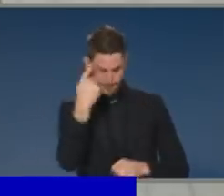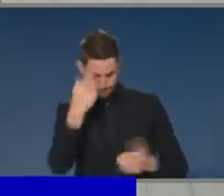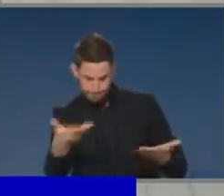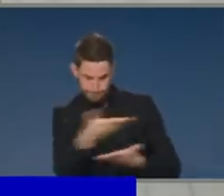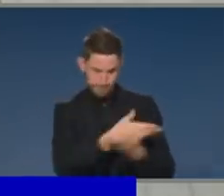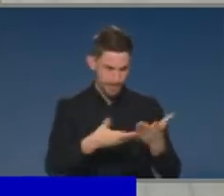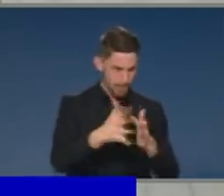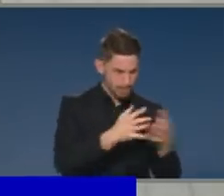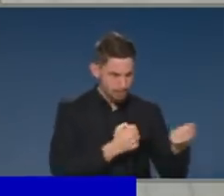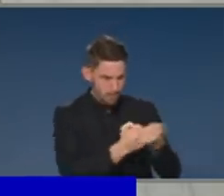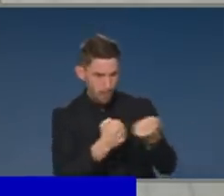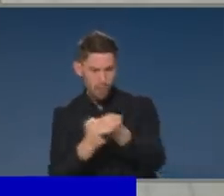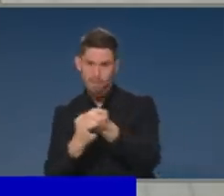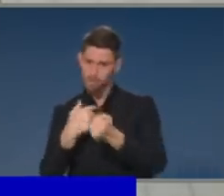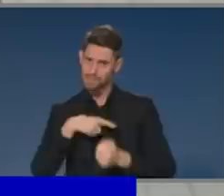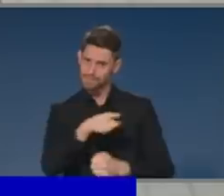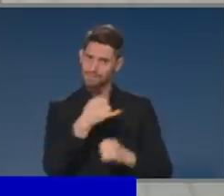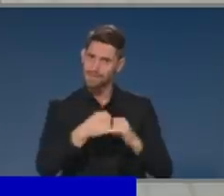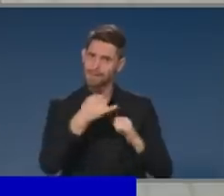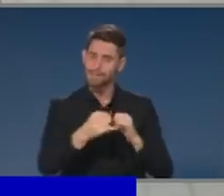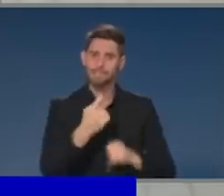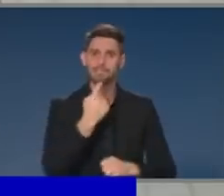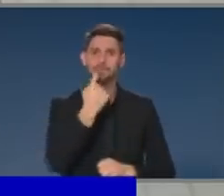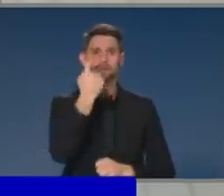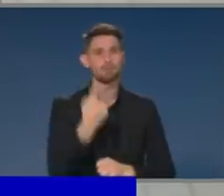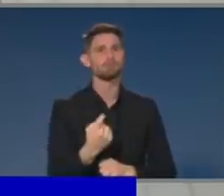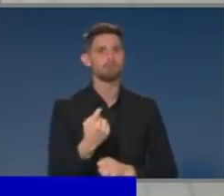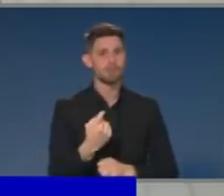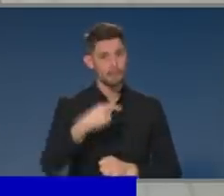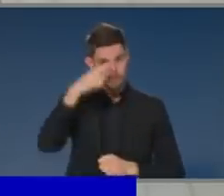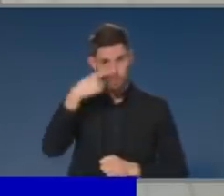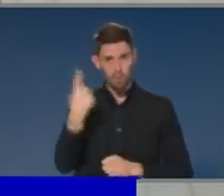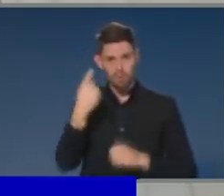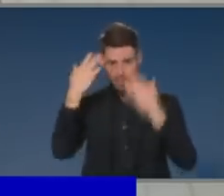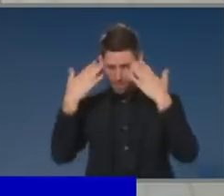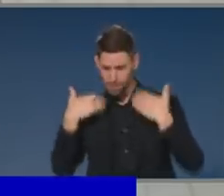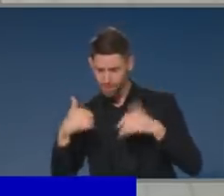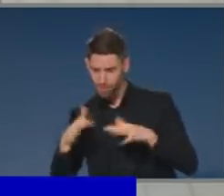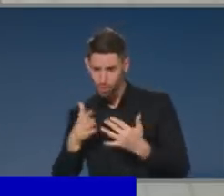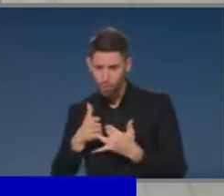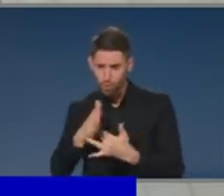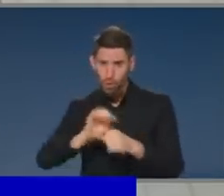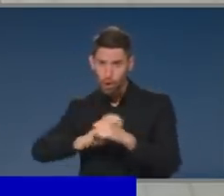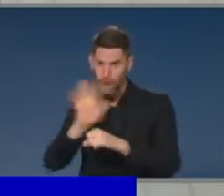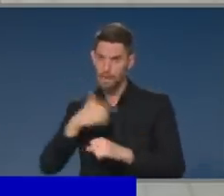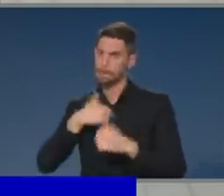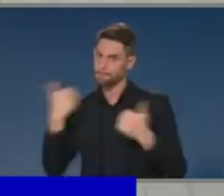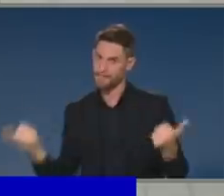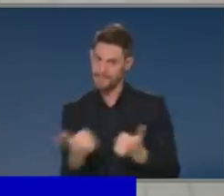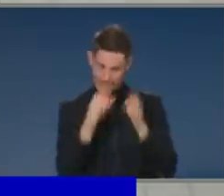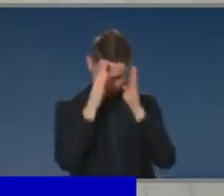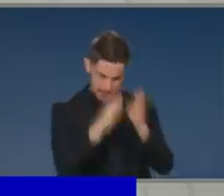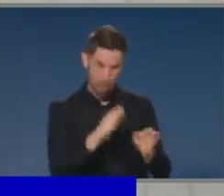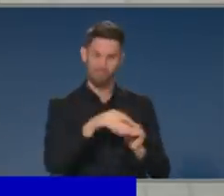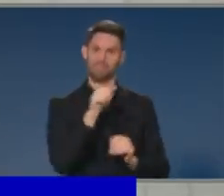that I and others have when it comes to looking at the mental health and well-being of Australians as we go through COVID-19. So it is a great